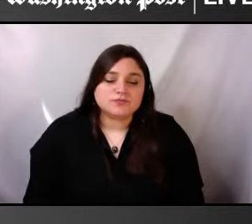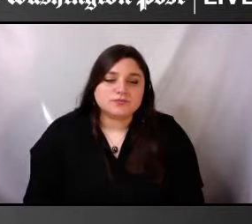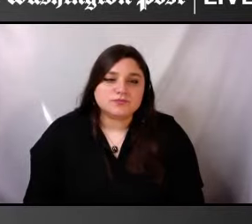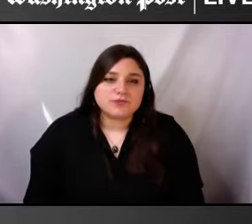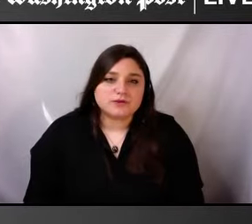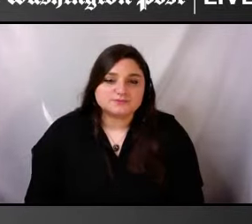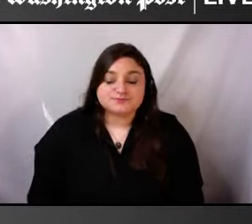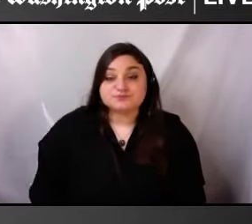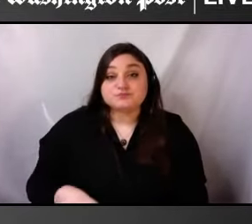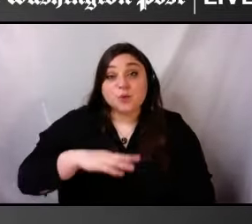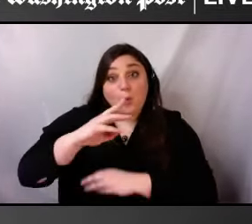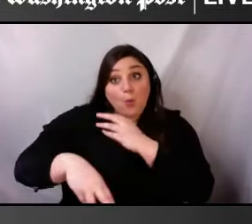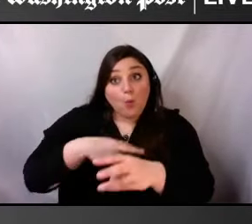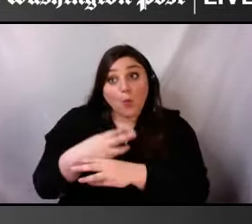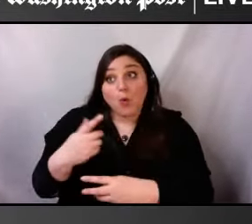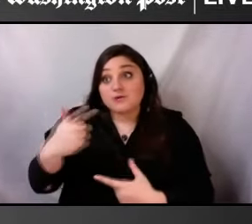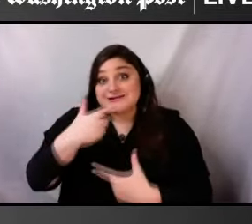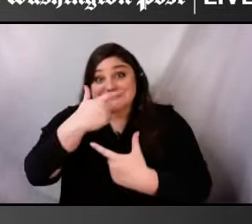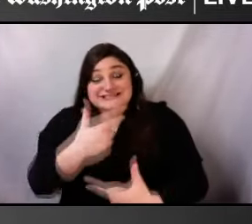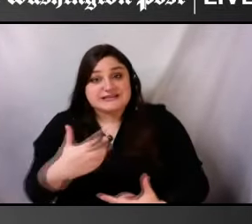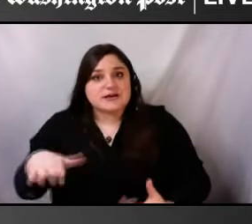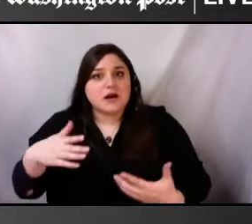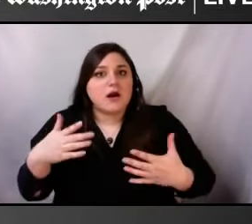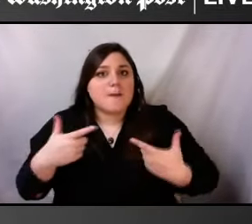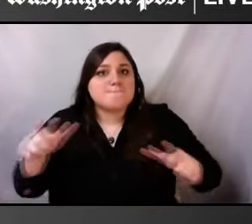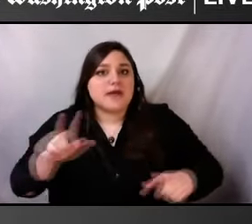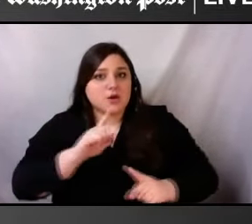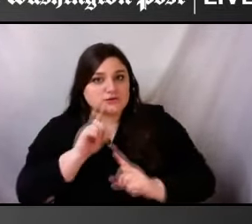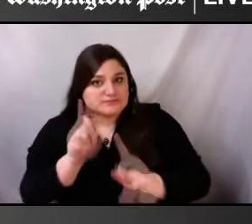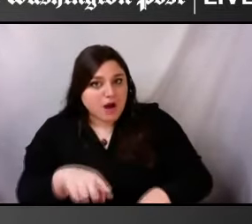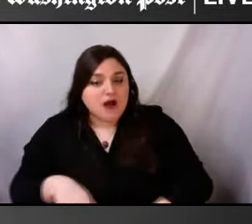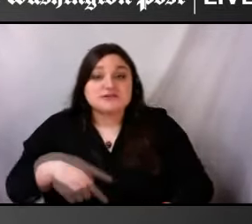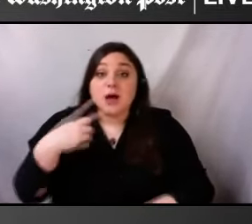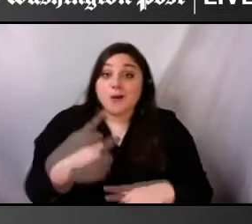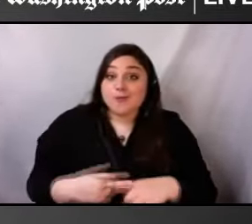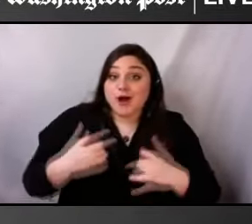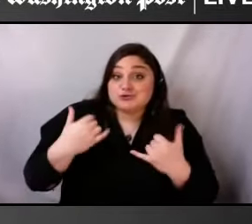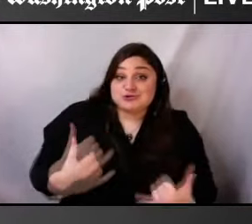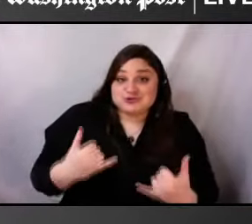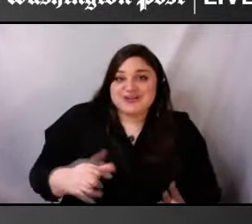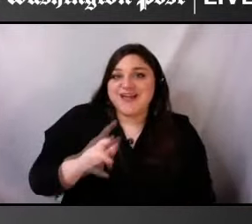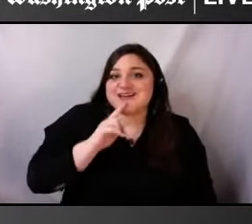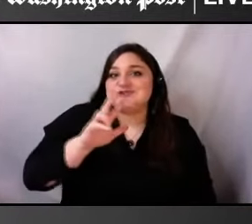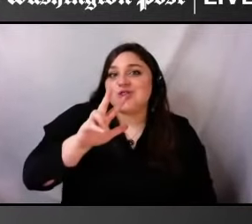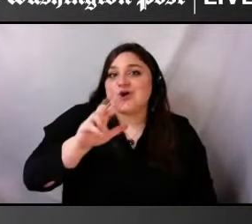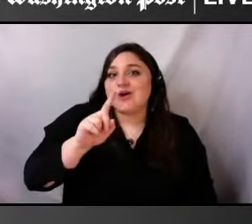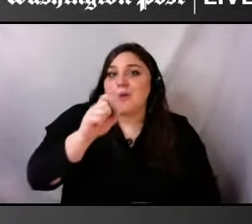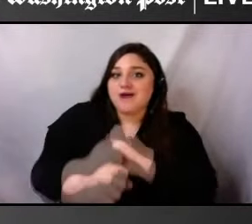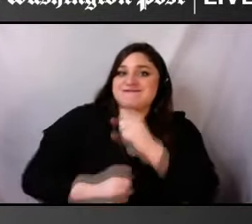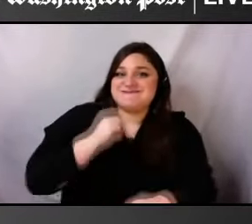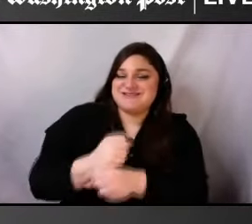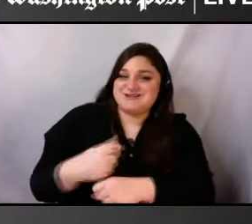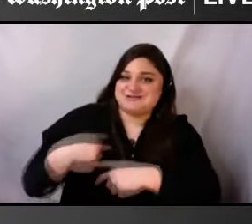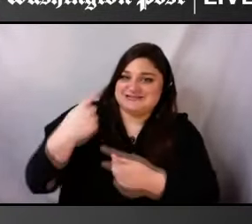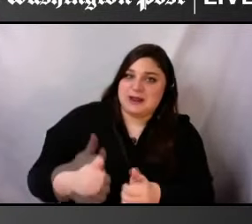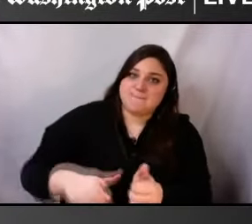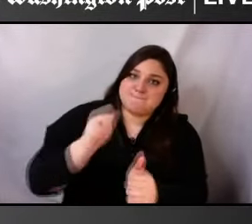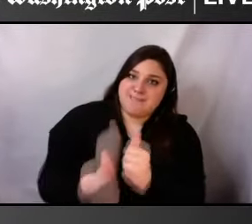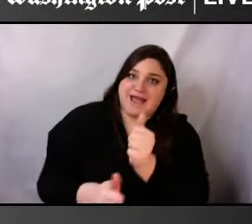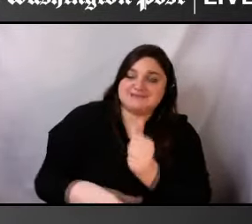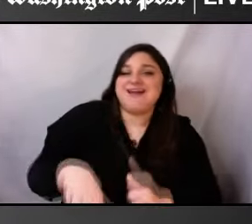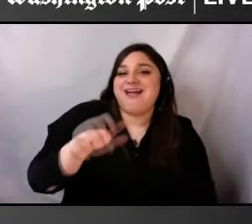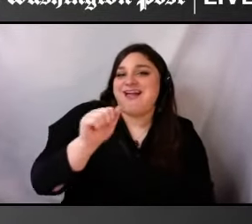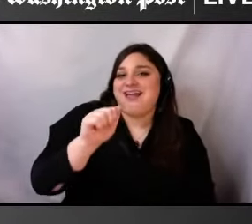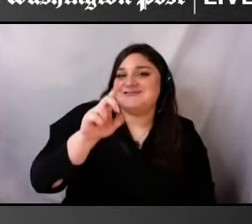today, which is 31 years past, um, the passage of the Americans with Disabilities Act. And it's acknowledging